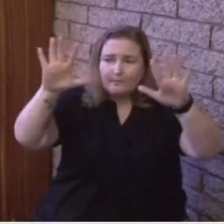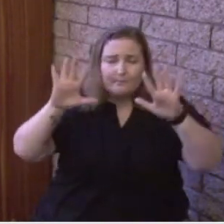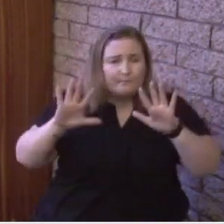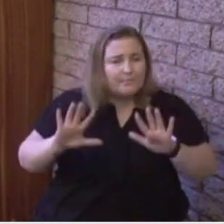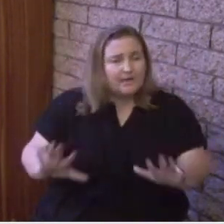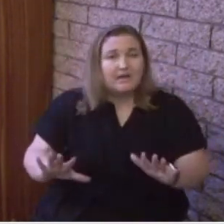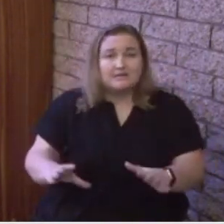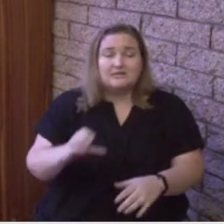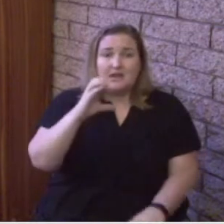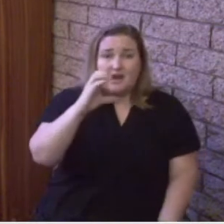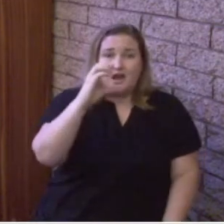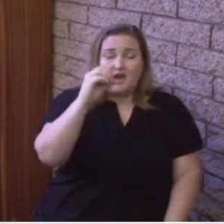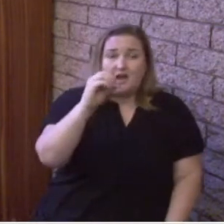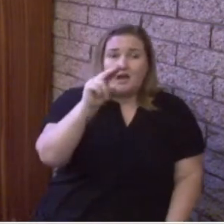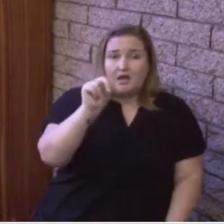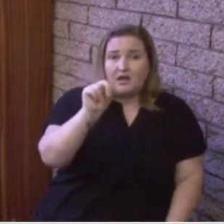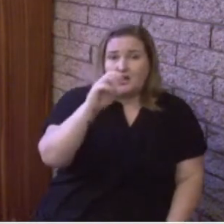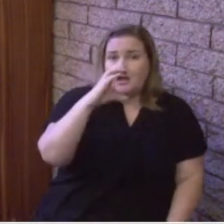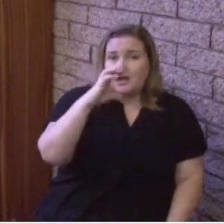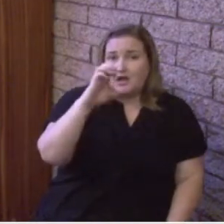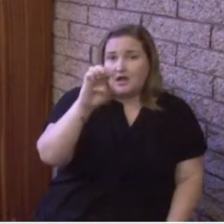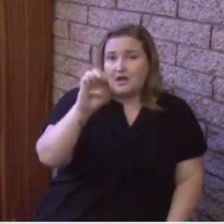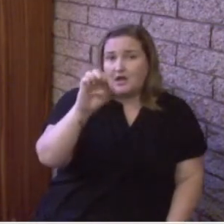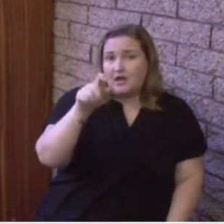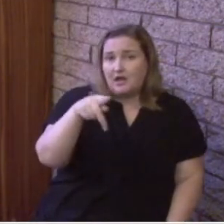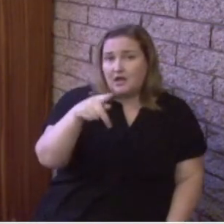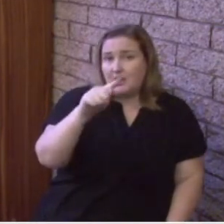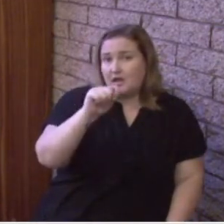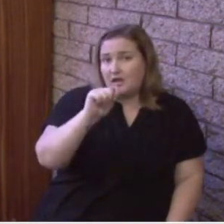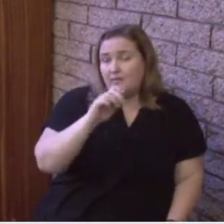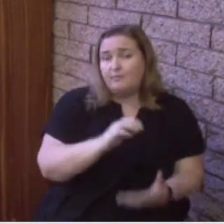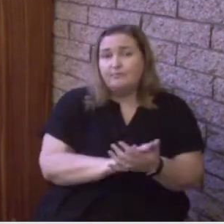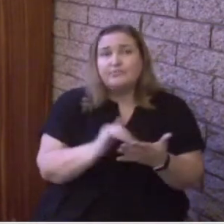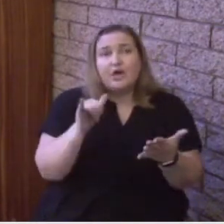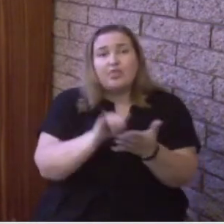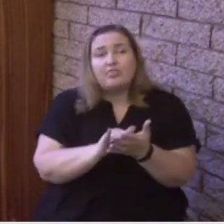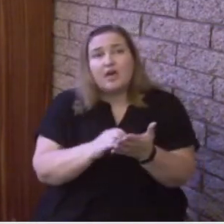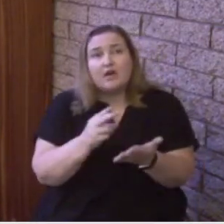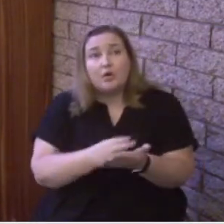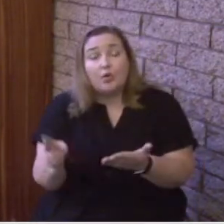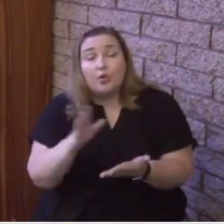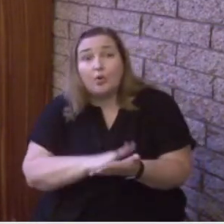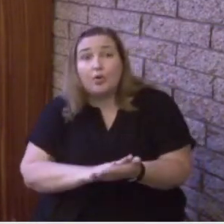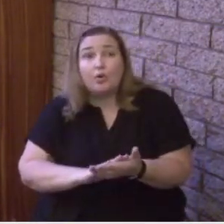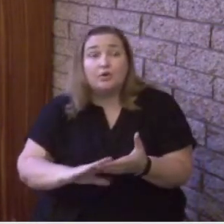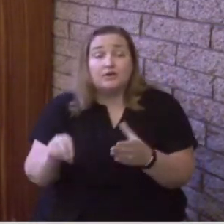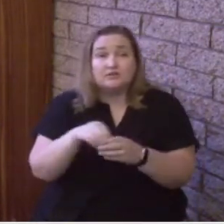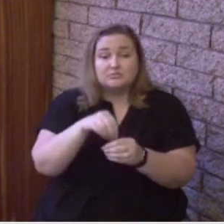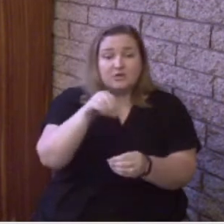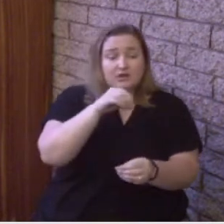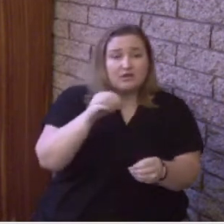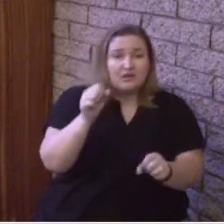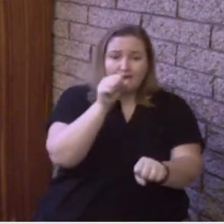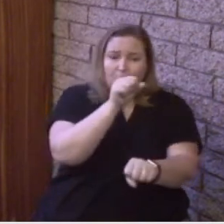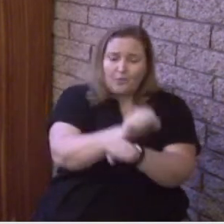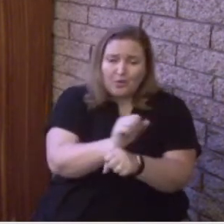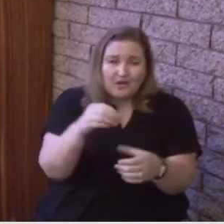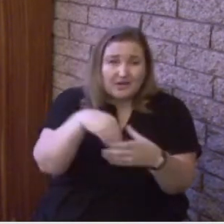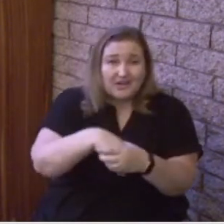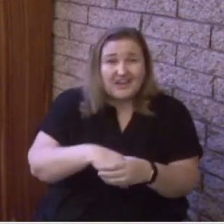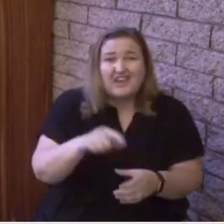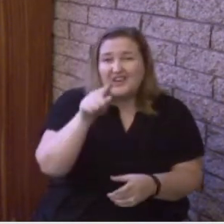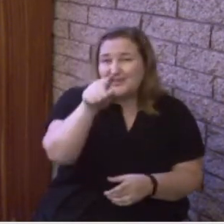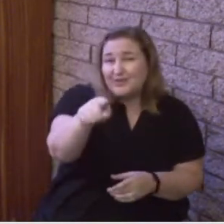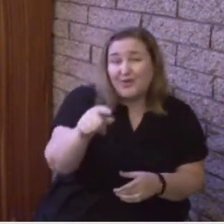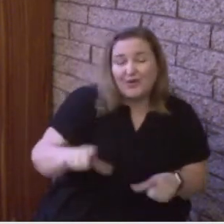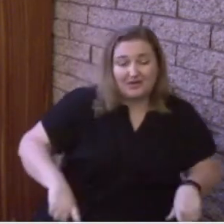today. that the Holy Spirit is at work in your life. The Holy Spirit is at work in the life of the church, in